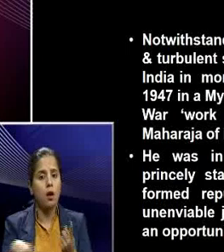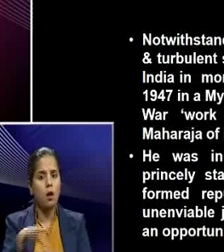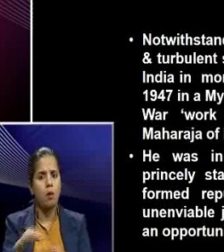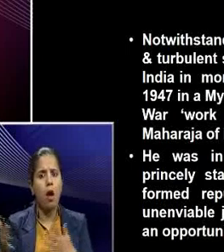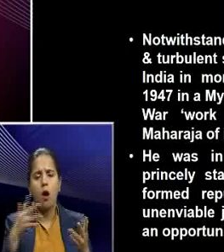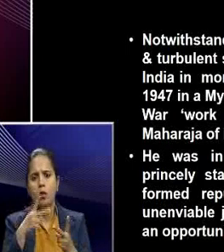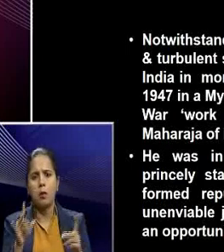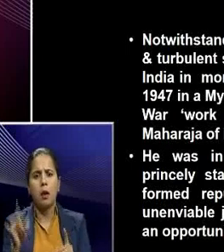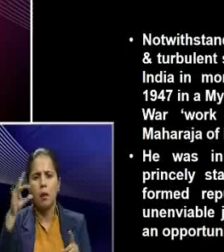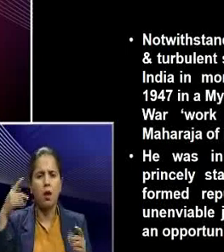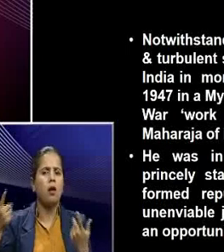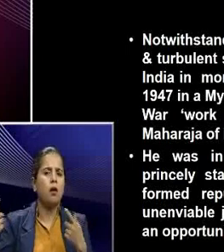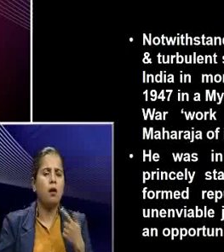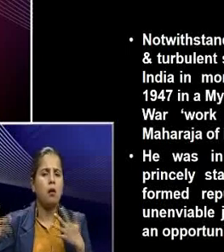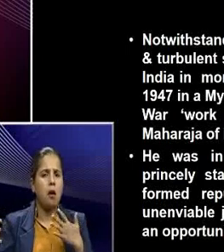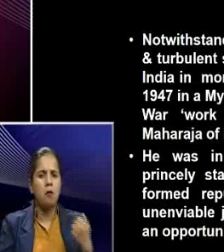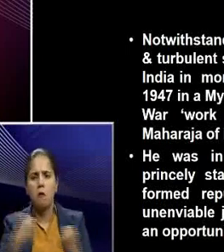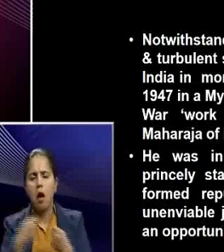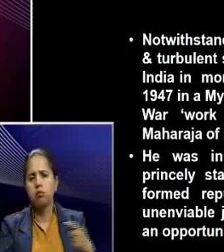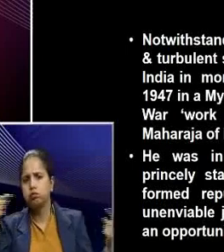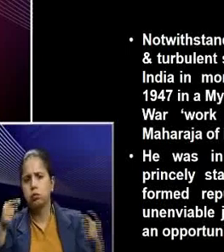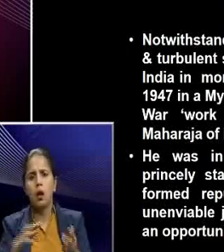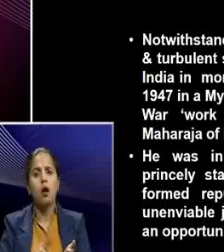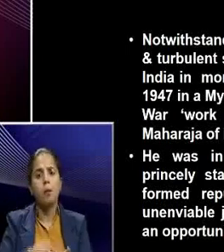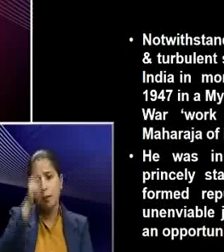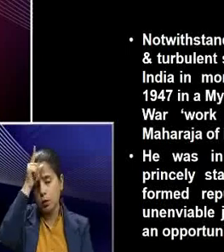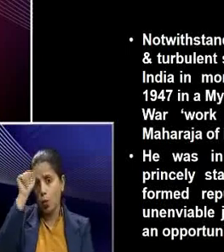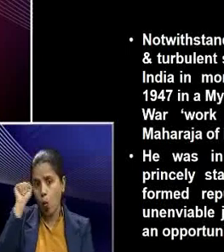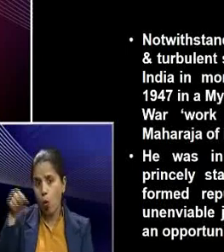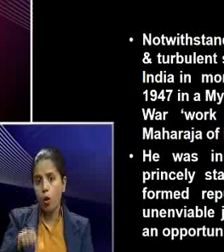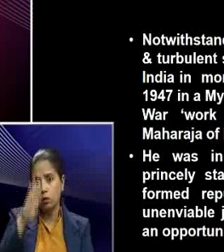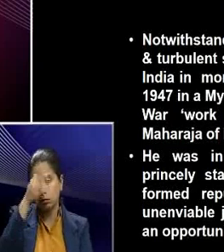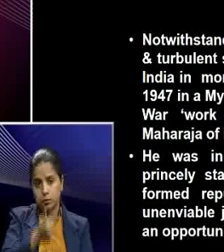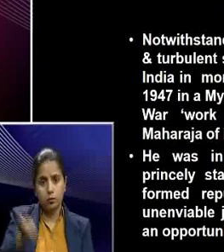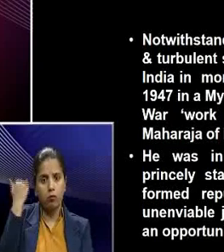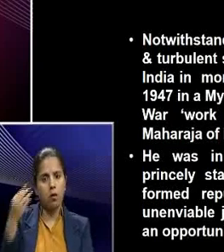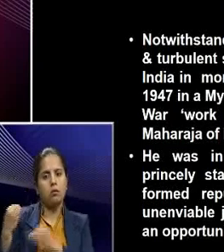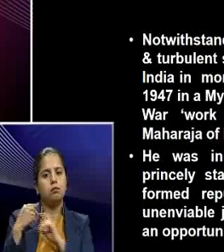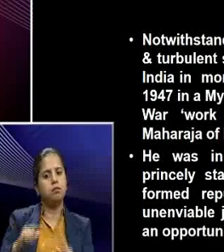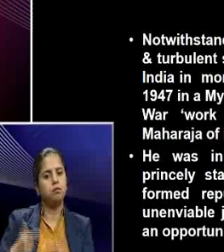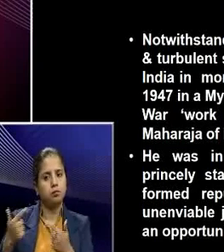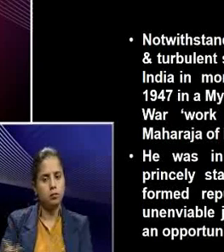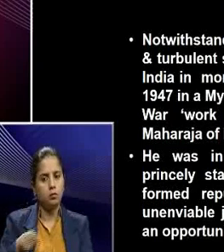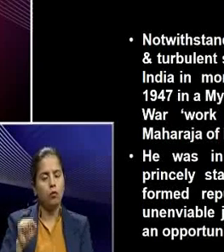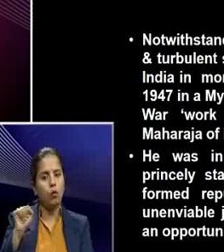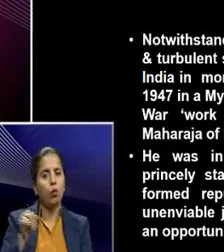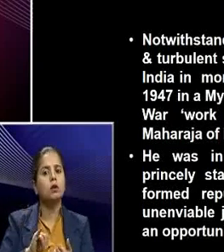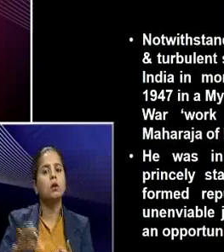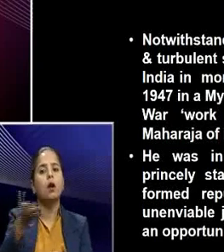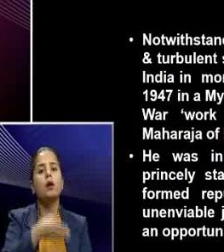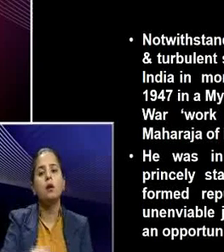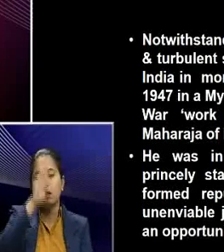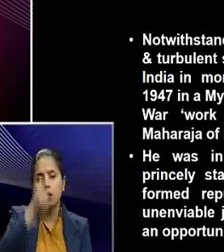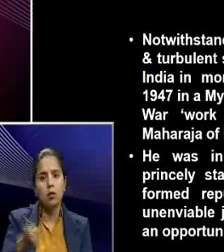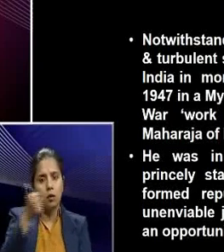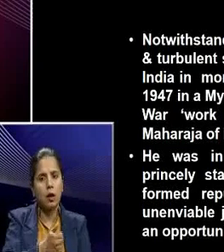owned by Maharaja of Mysore. And he was in charge of the integration of the princely states of India with yet to